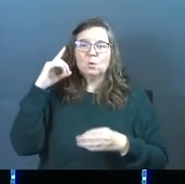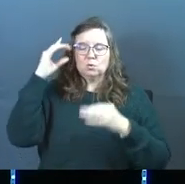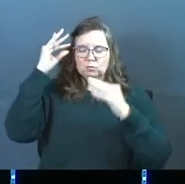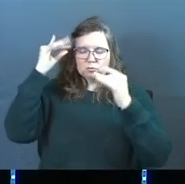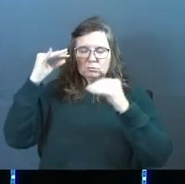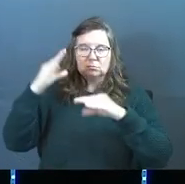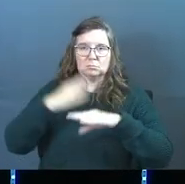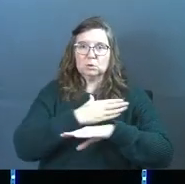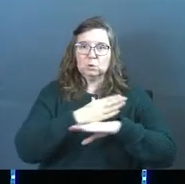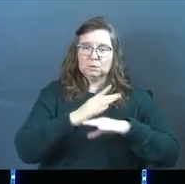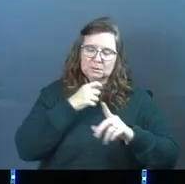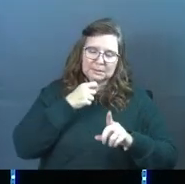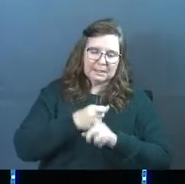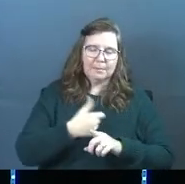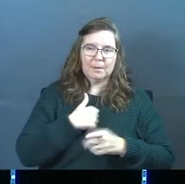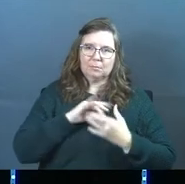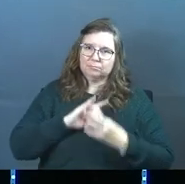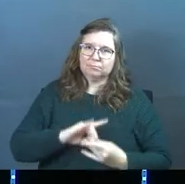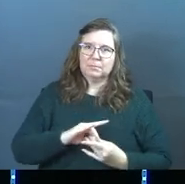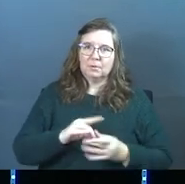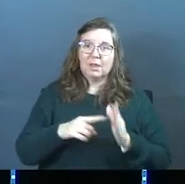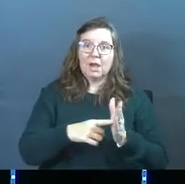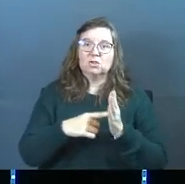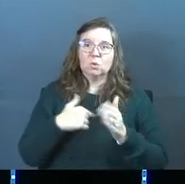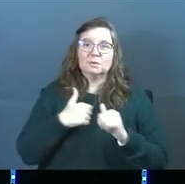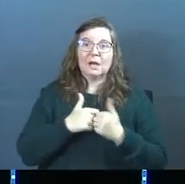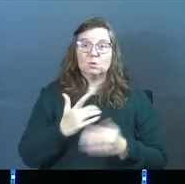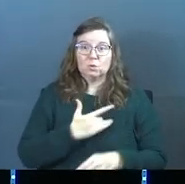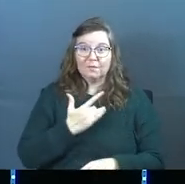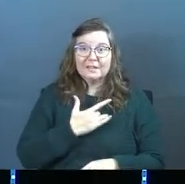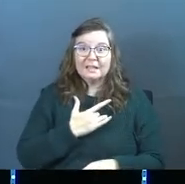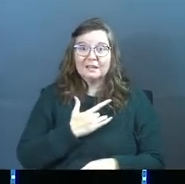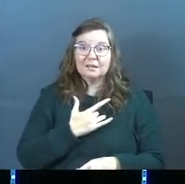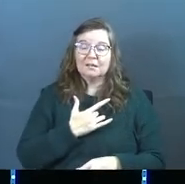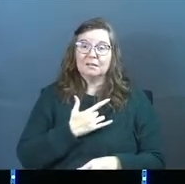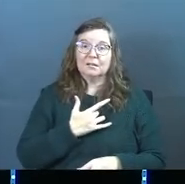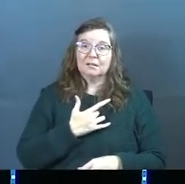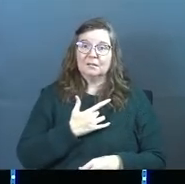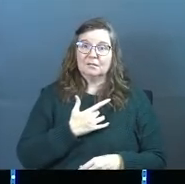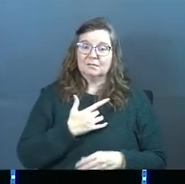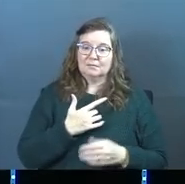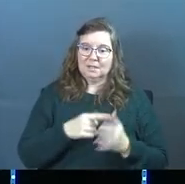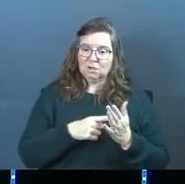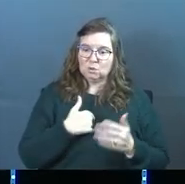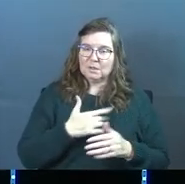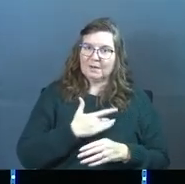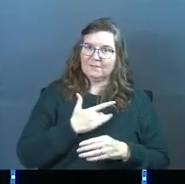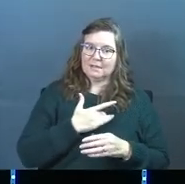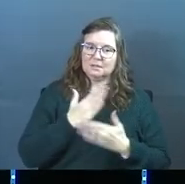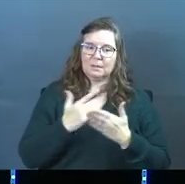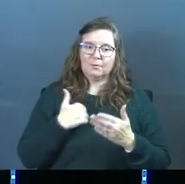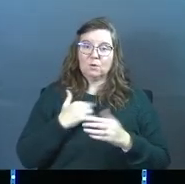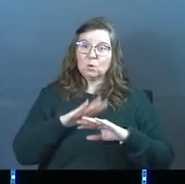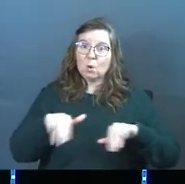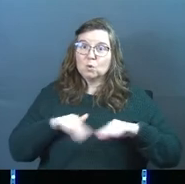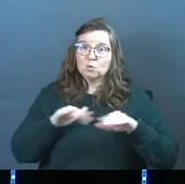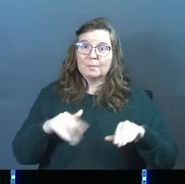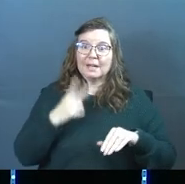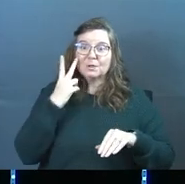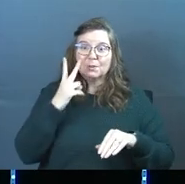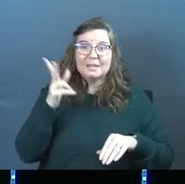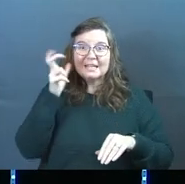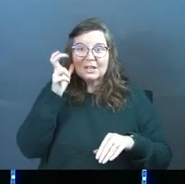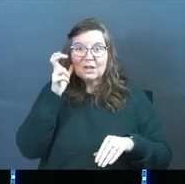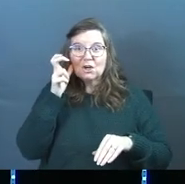Soundtracks impact us. They show us how to feel. Yes? They show us how to feel. Some of you guys go swimming and you